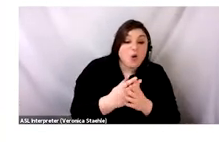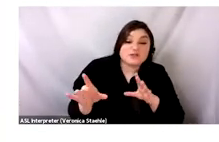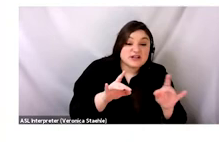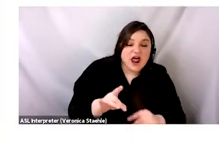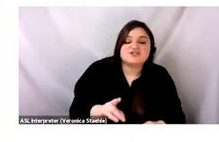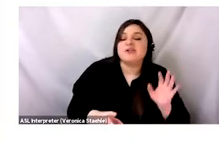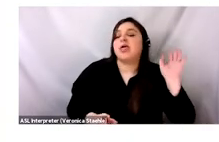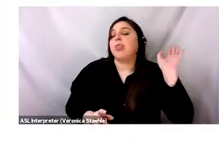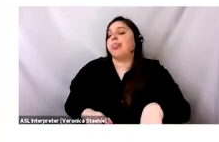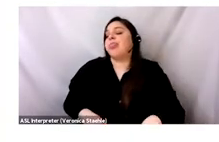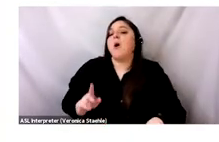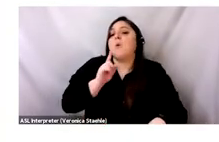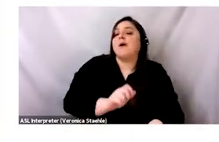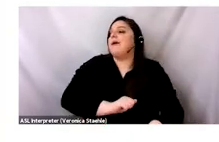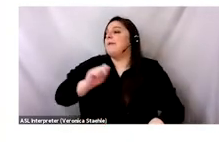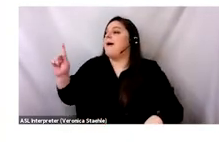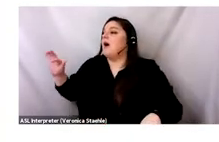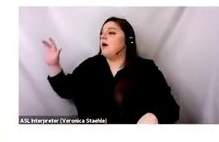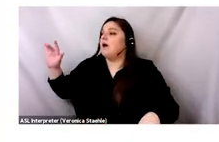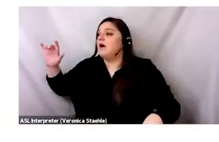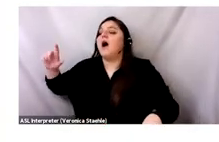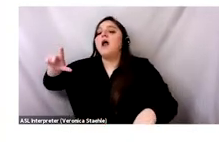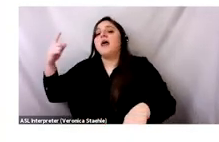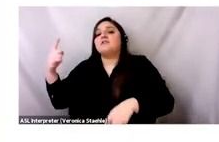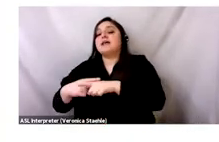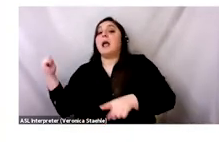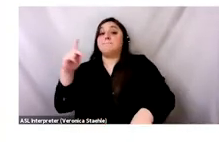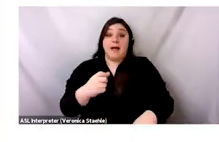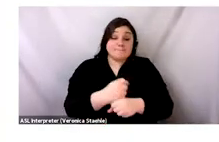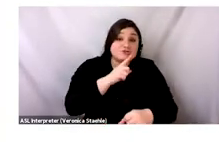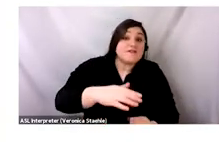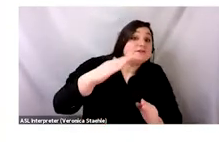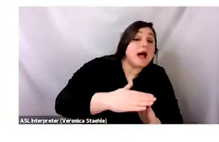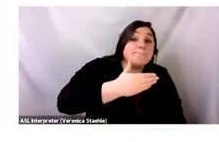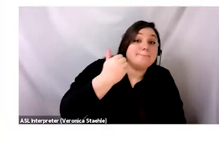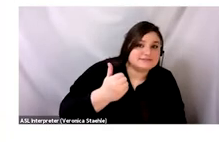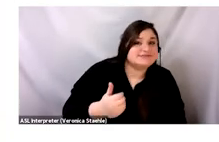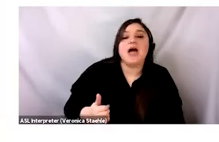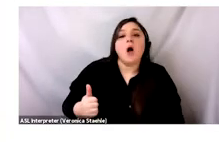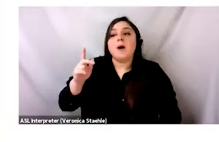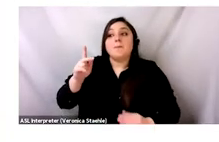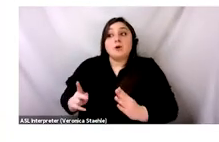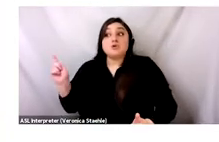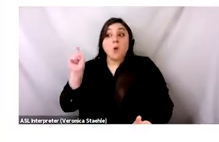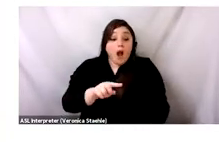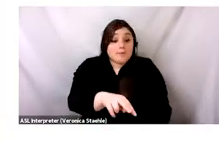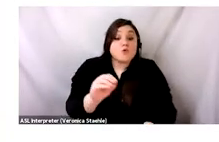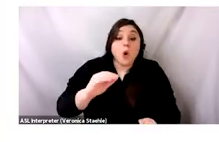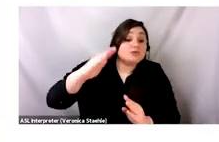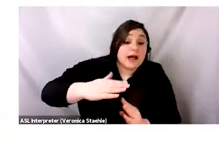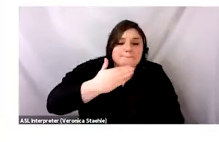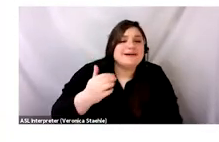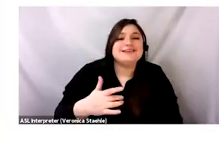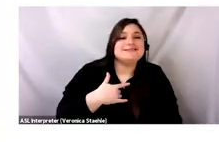they're more likely to wait for the next market day when she cuts a new bale than they are to buy second and third selection. So